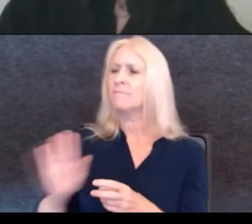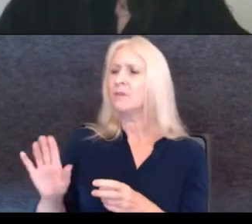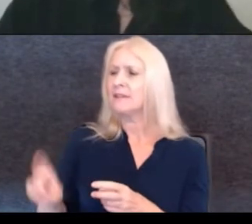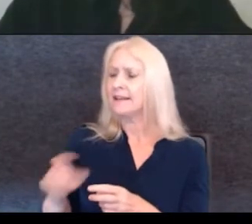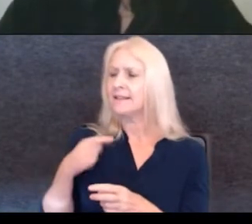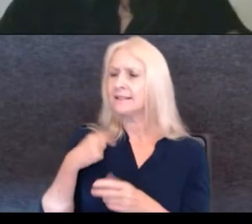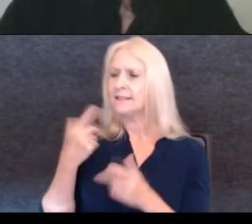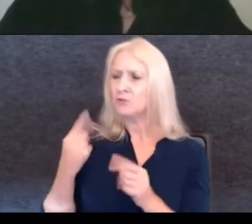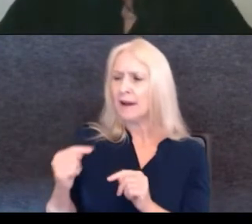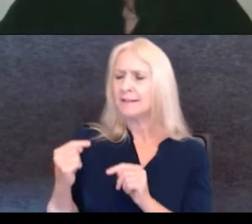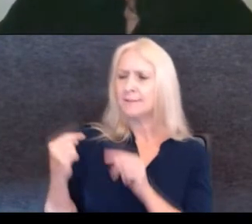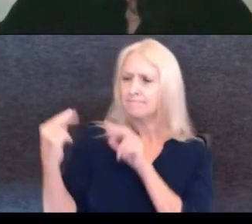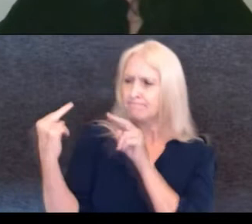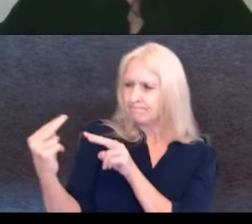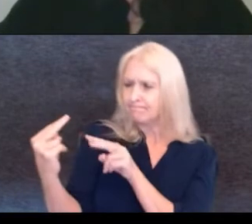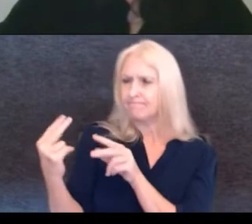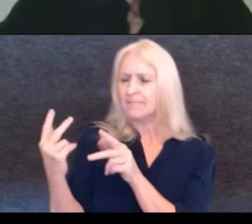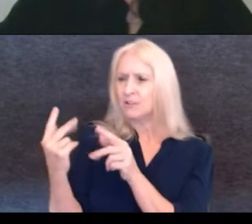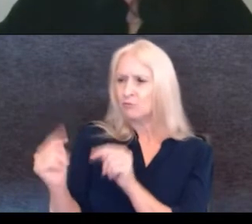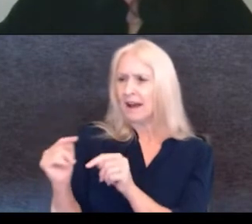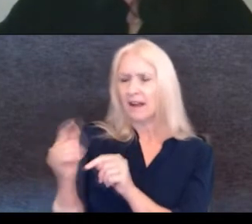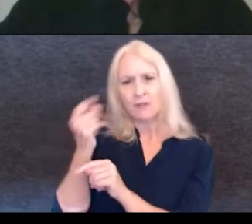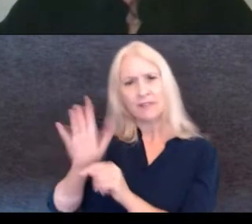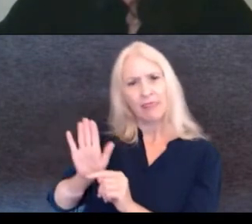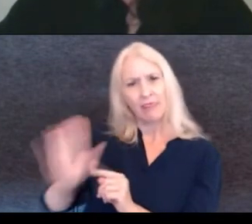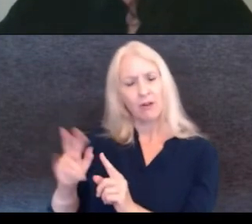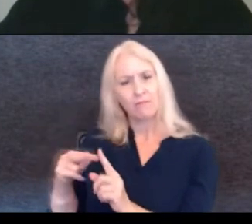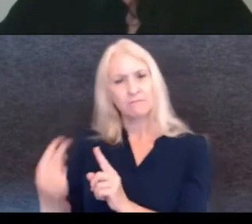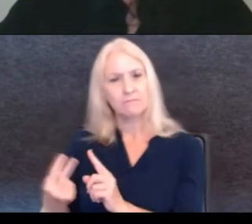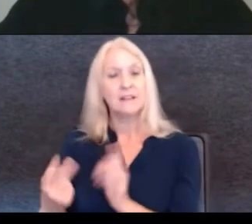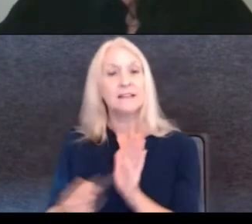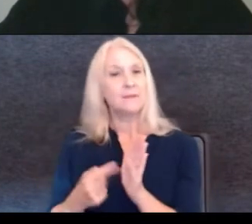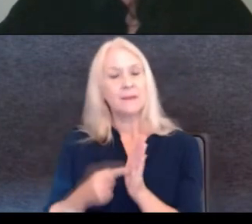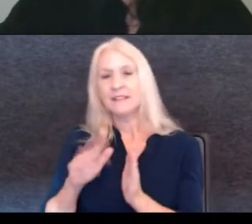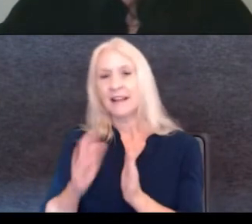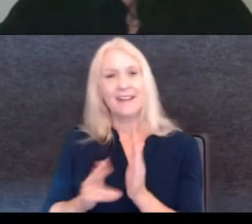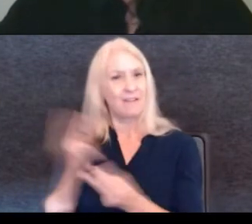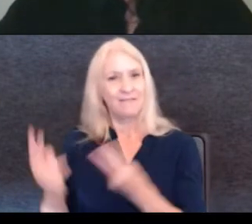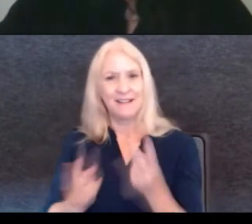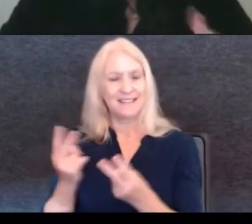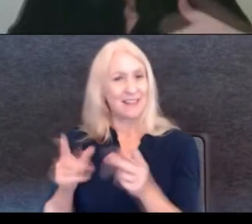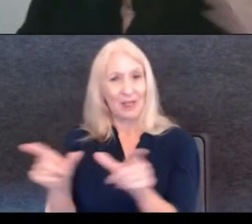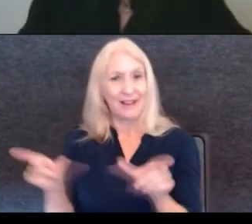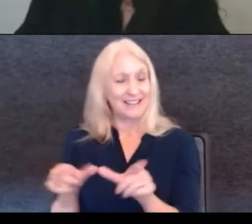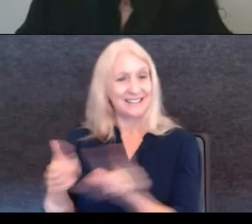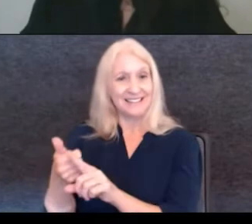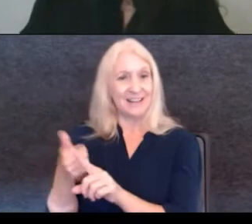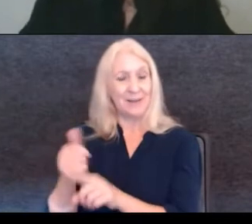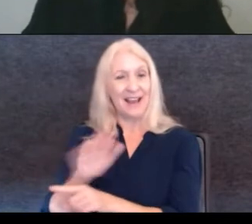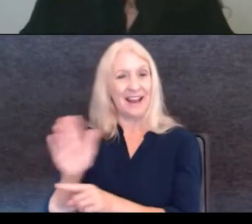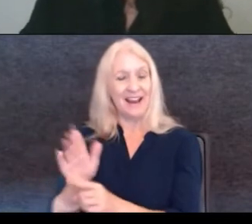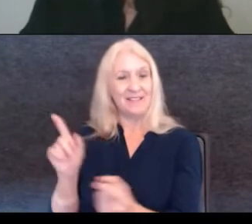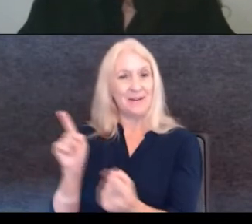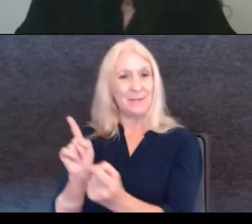So many times I don't even visit the location, I don't, I never met the